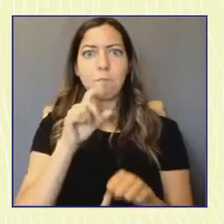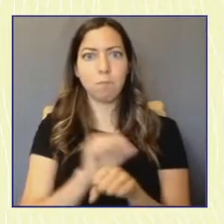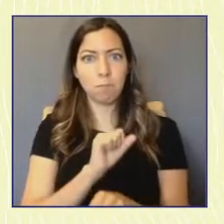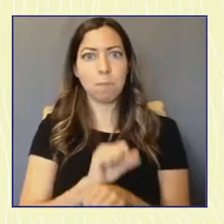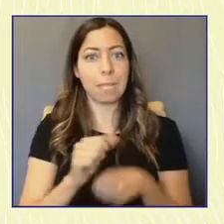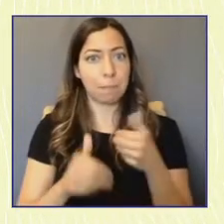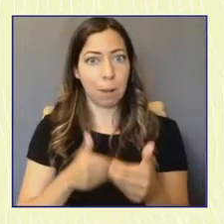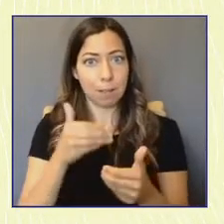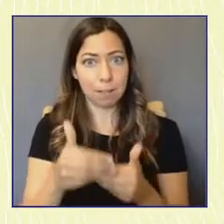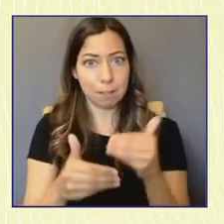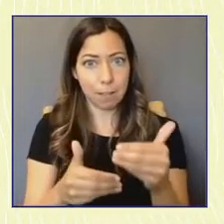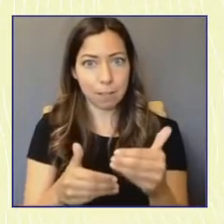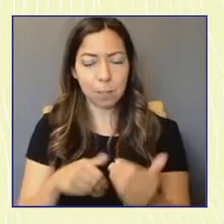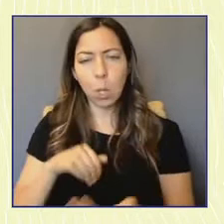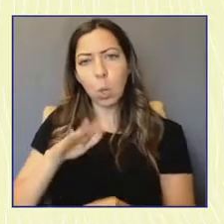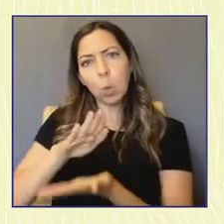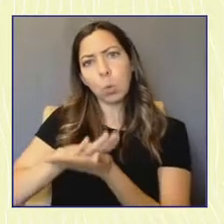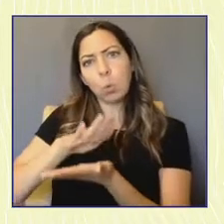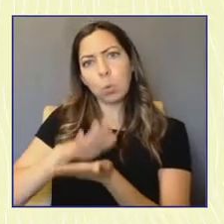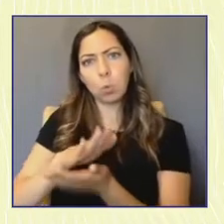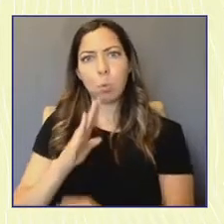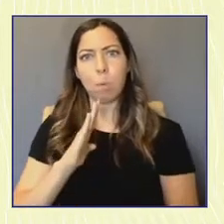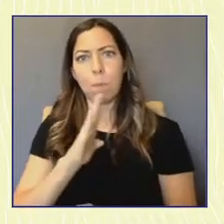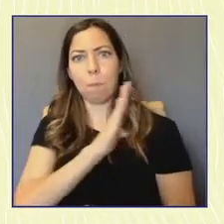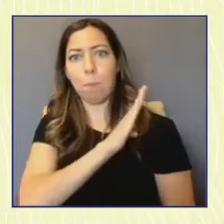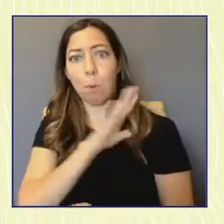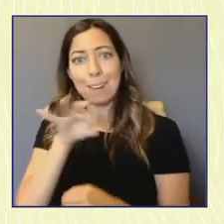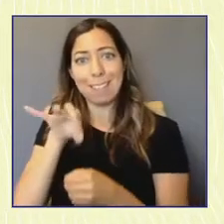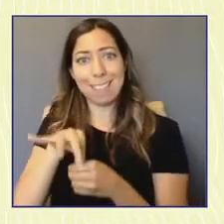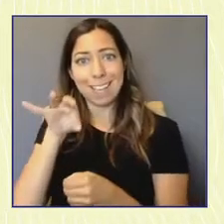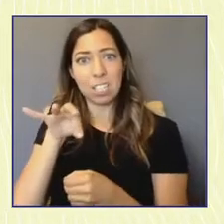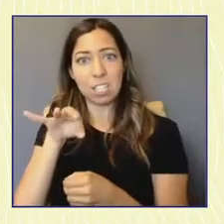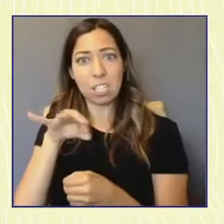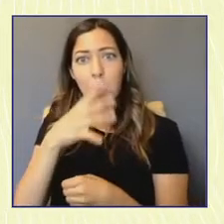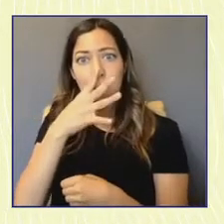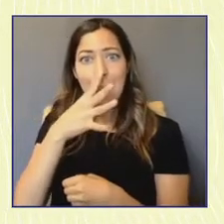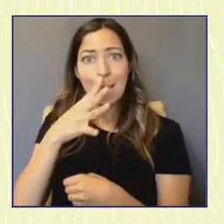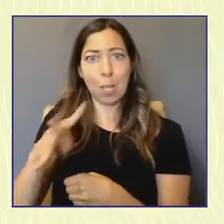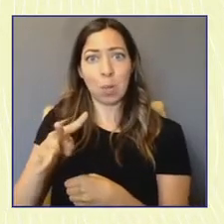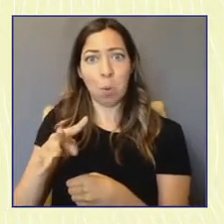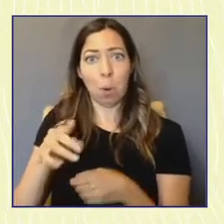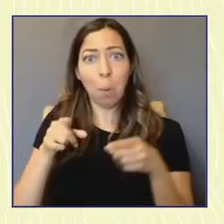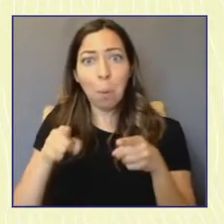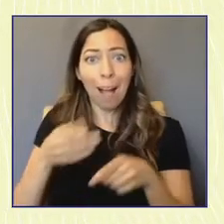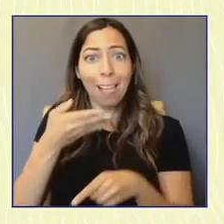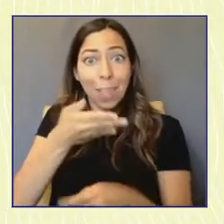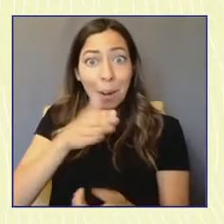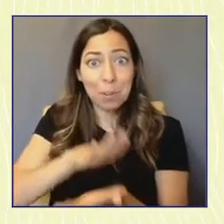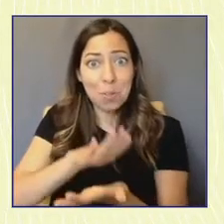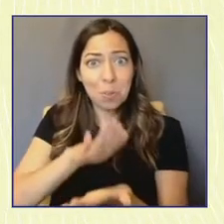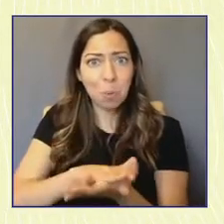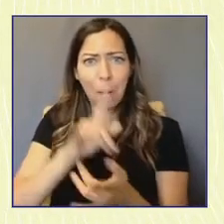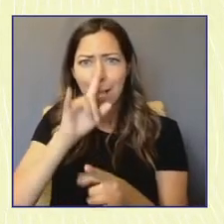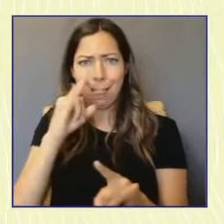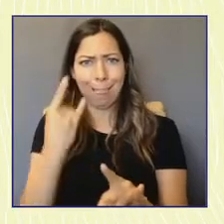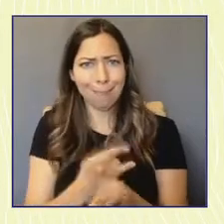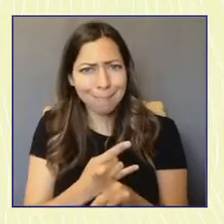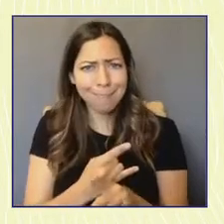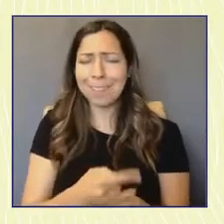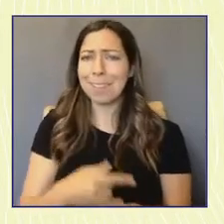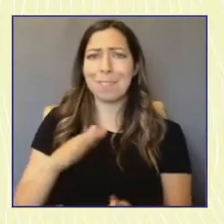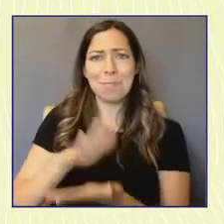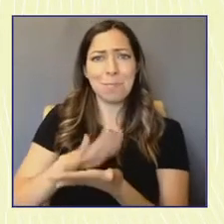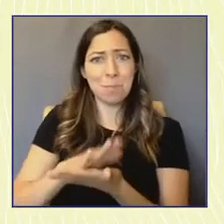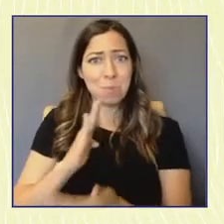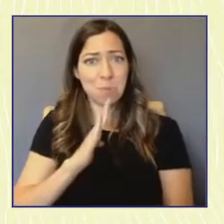school board elections in school, which might be the most ridiculous thing ever because that's literally what the school board does. And so I